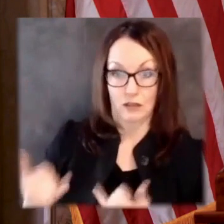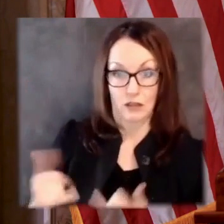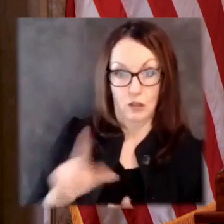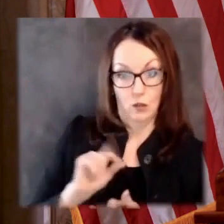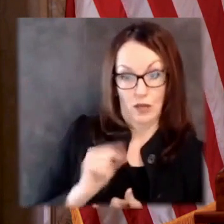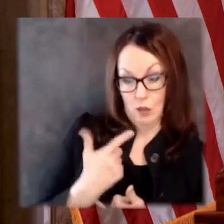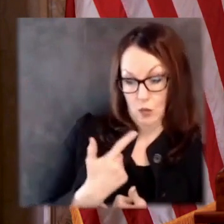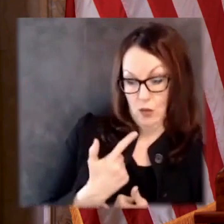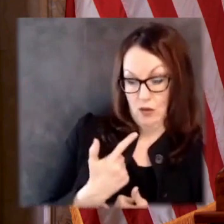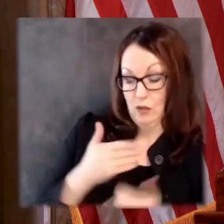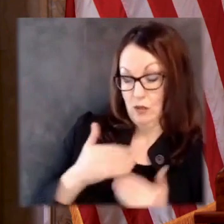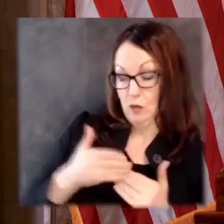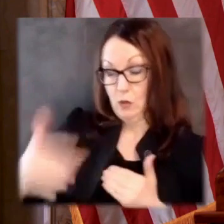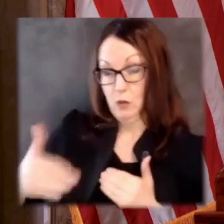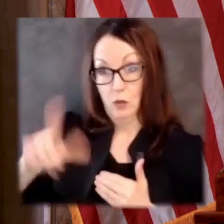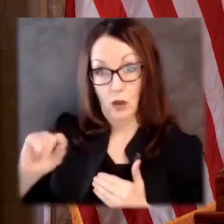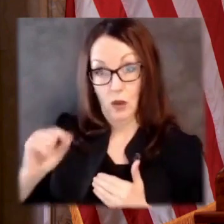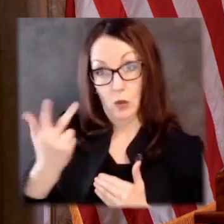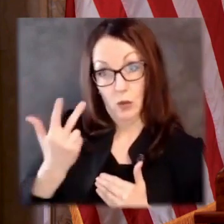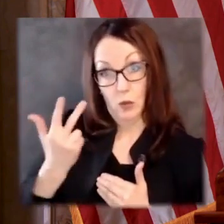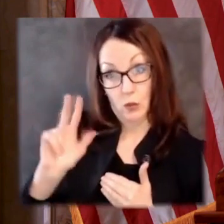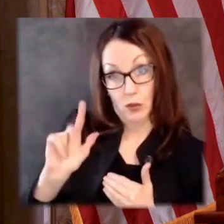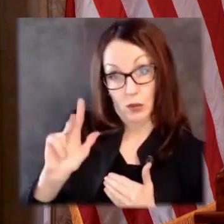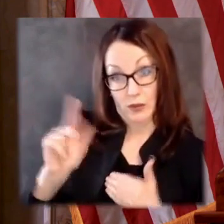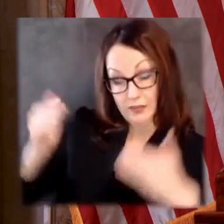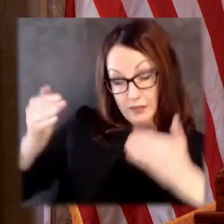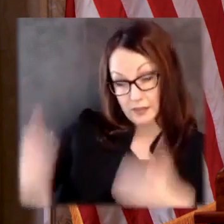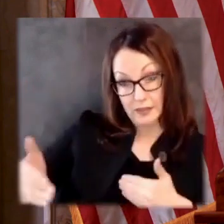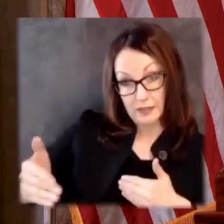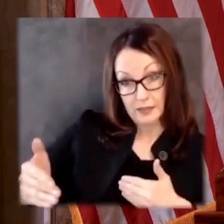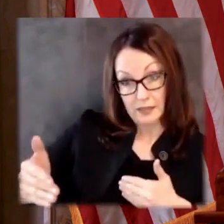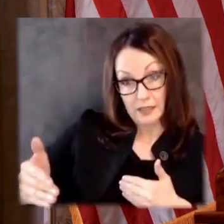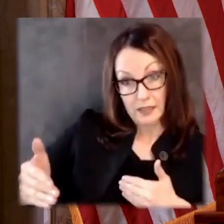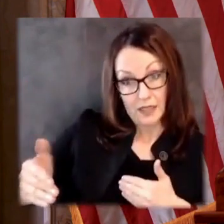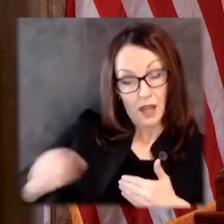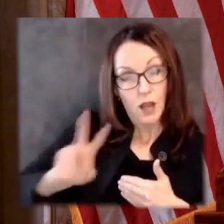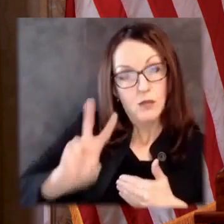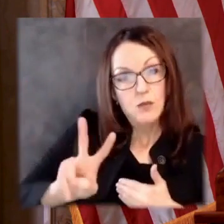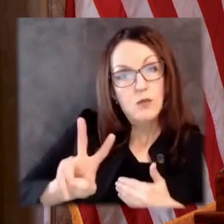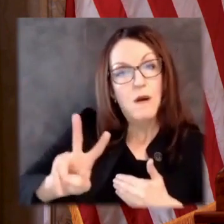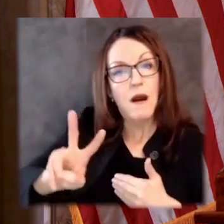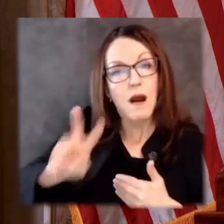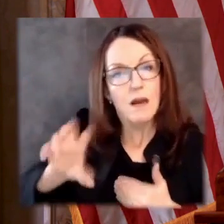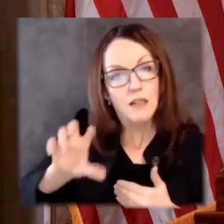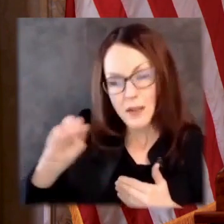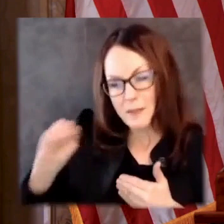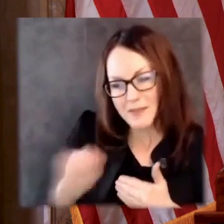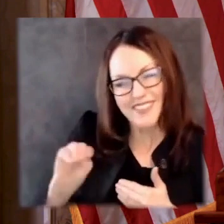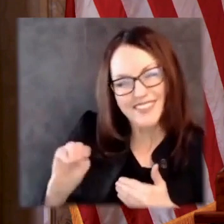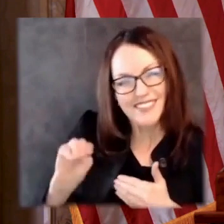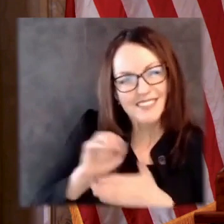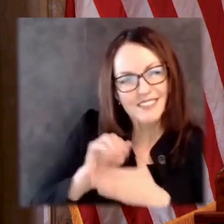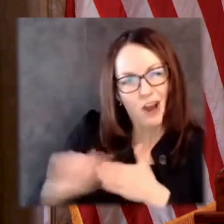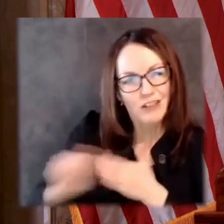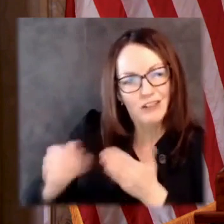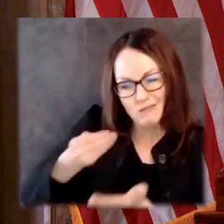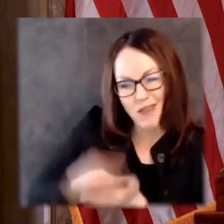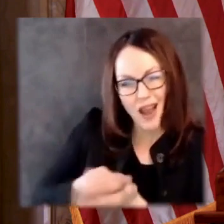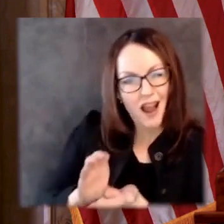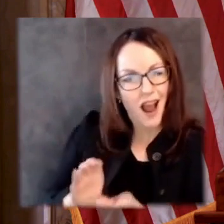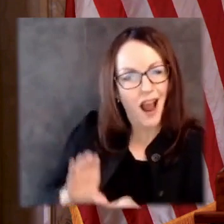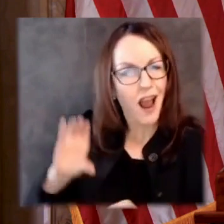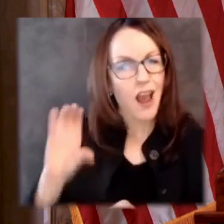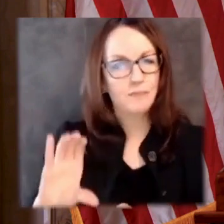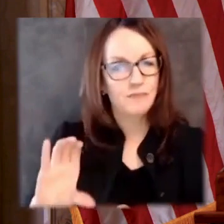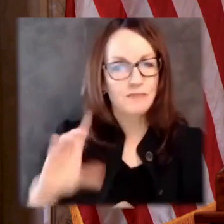My 2021-23 biennial budget will invest nearly $200 million over the